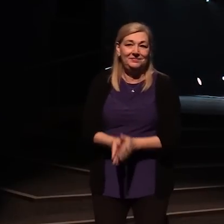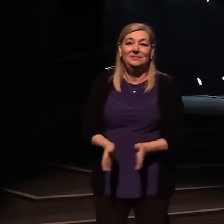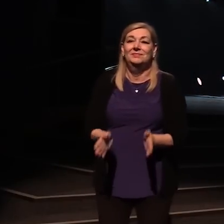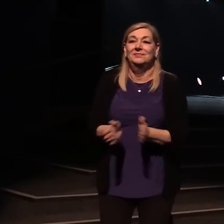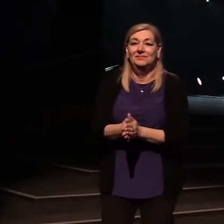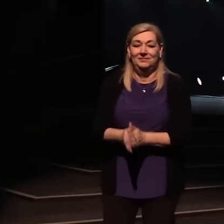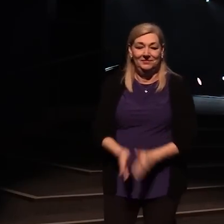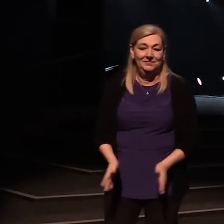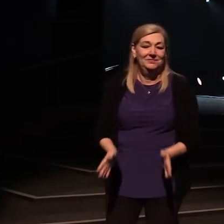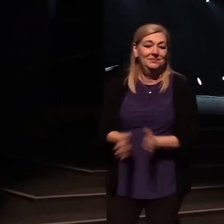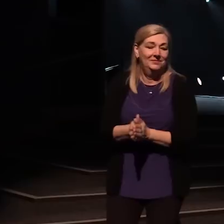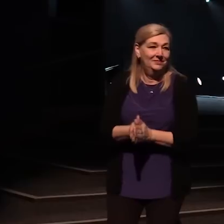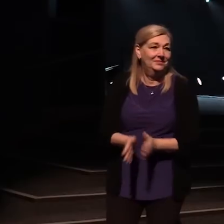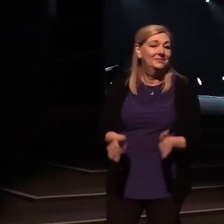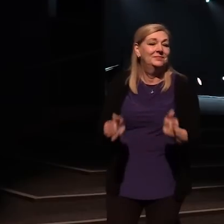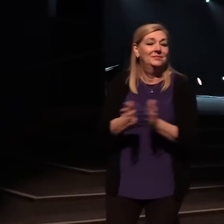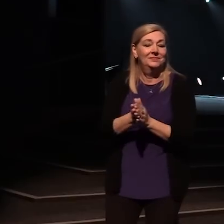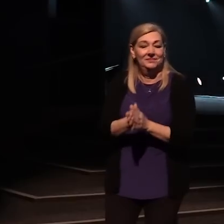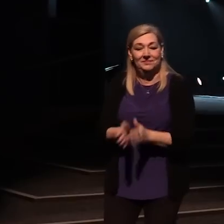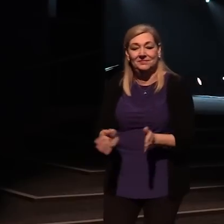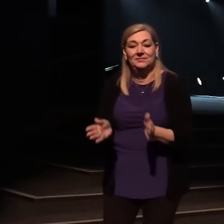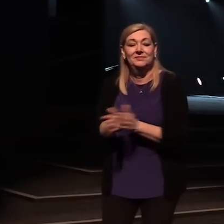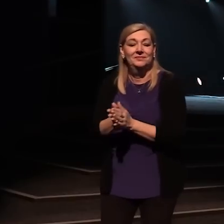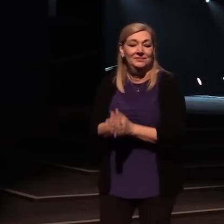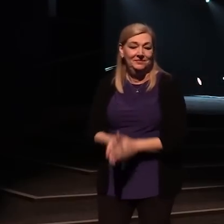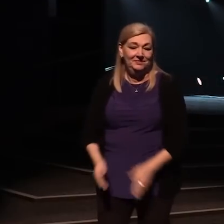we Yeah, we're here for you.